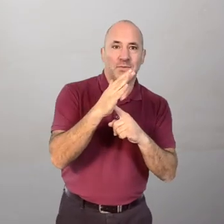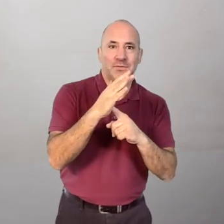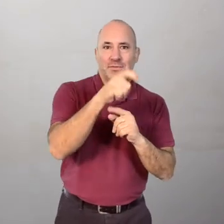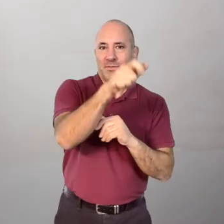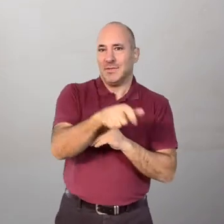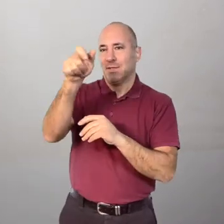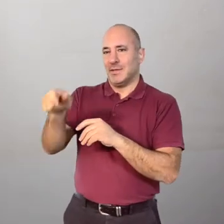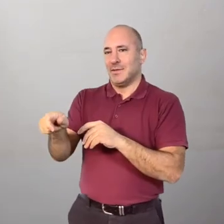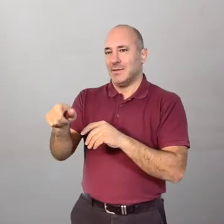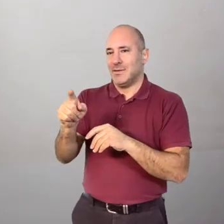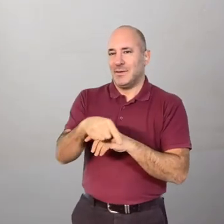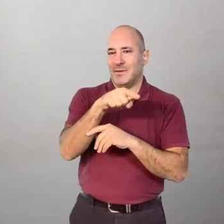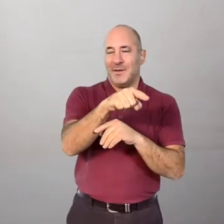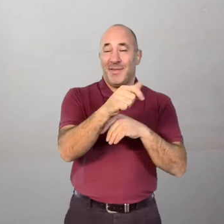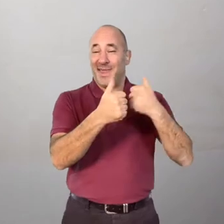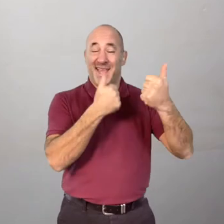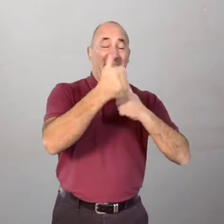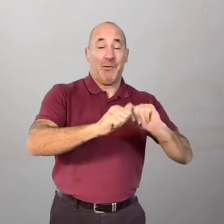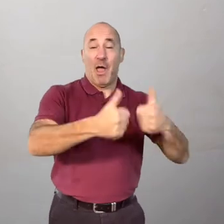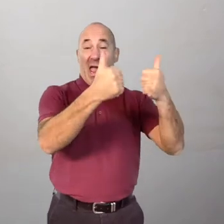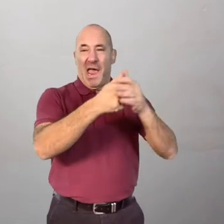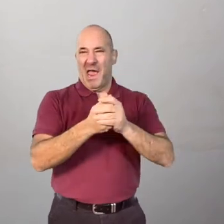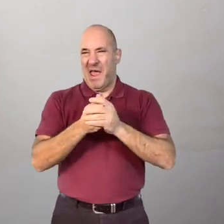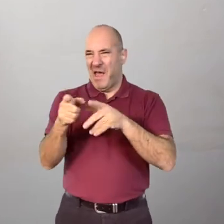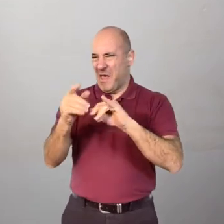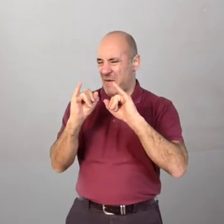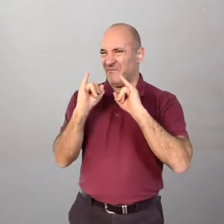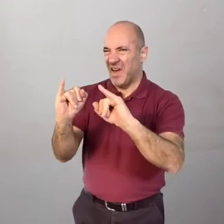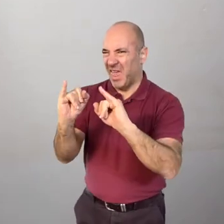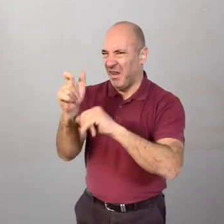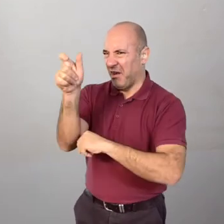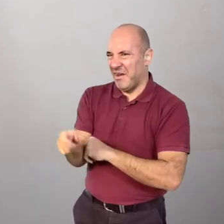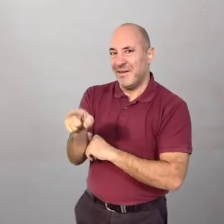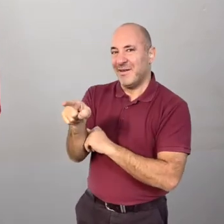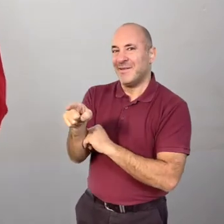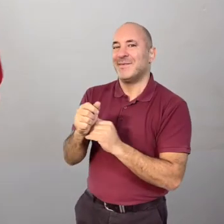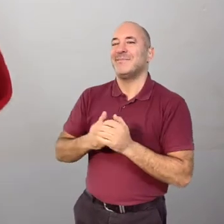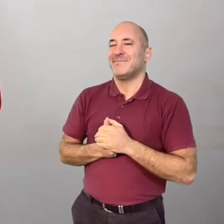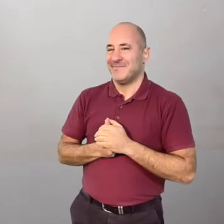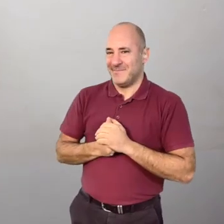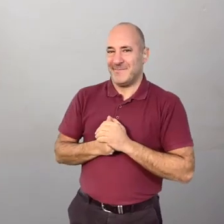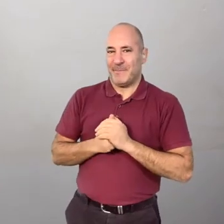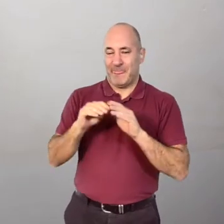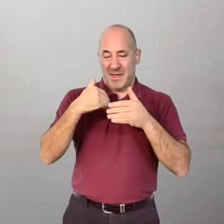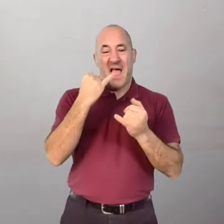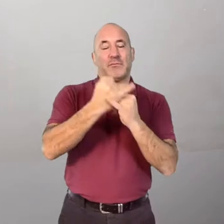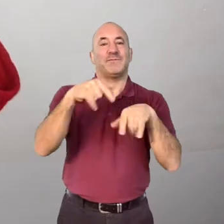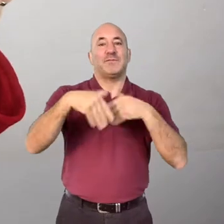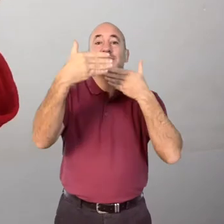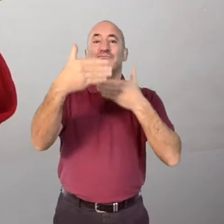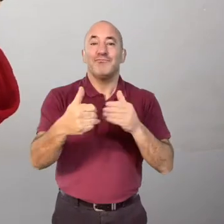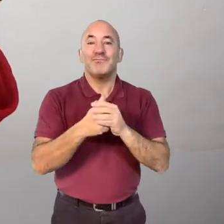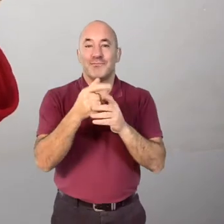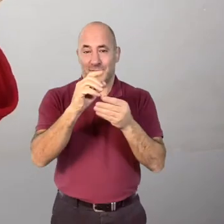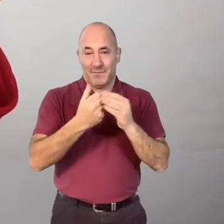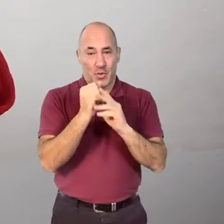characters. The hero and the villain. And by the end of this session, you'll have